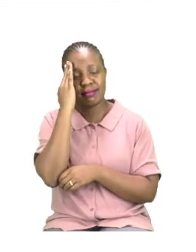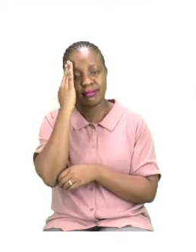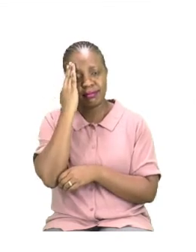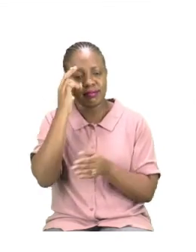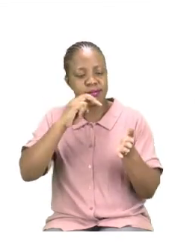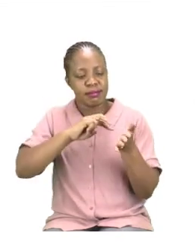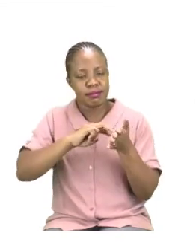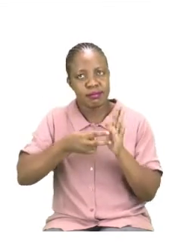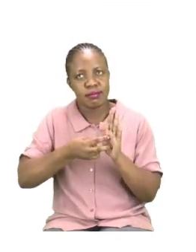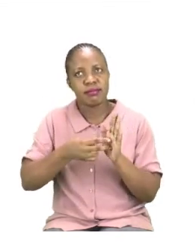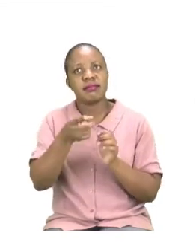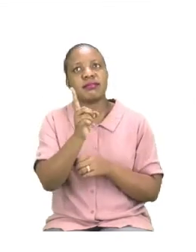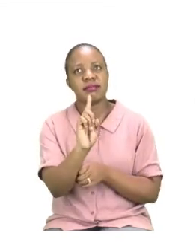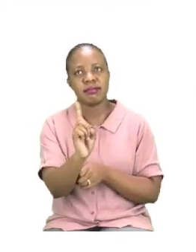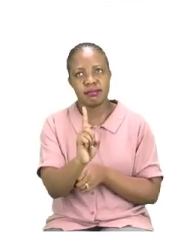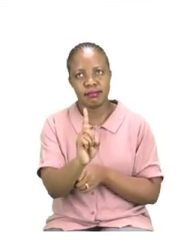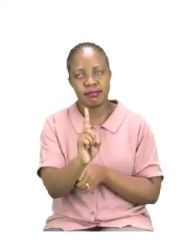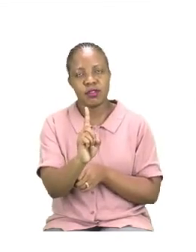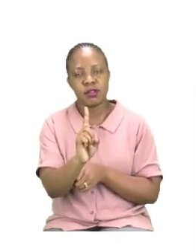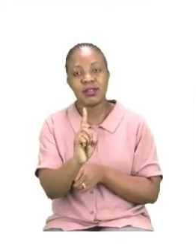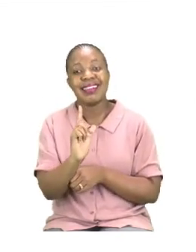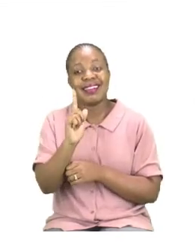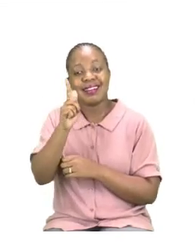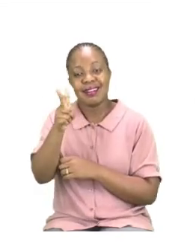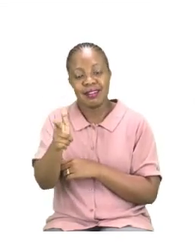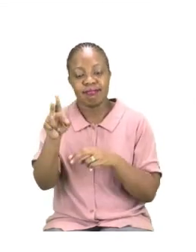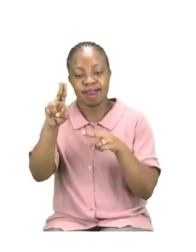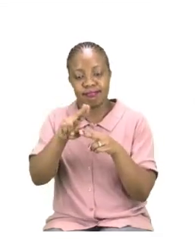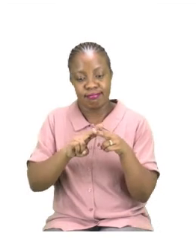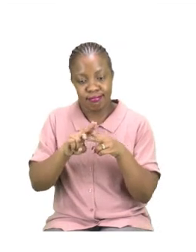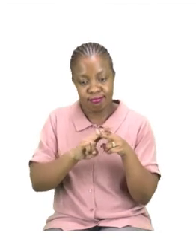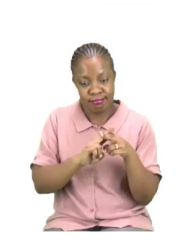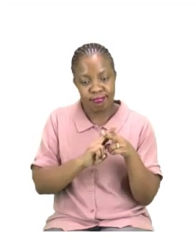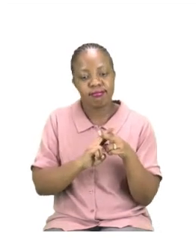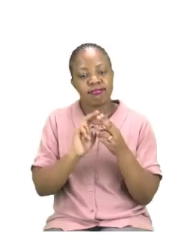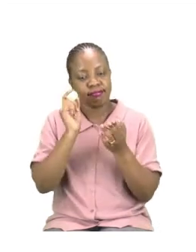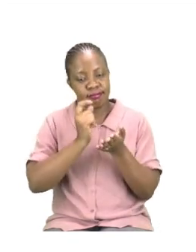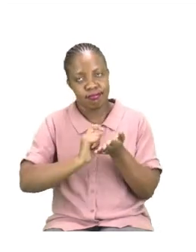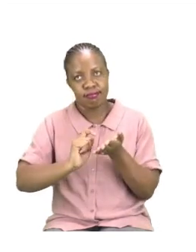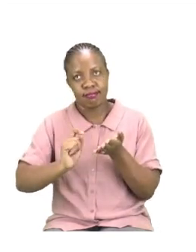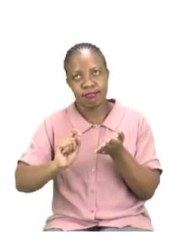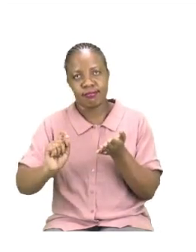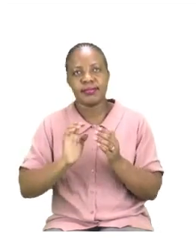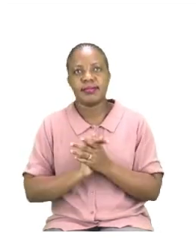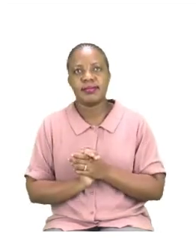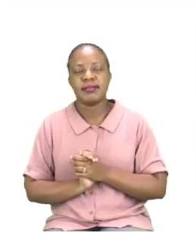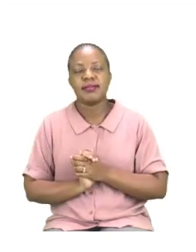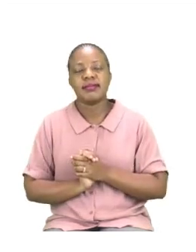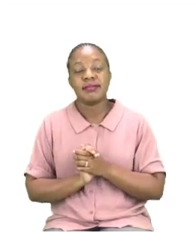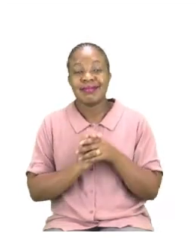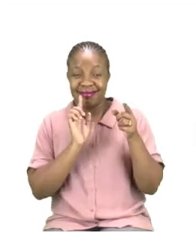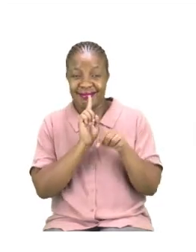when we are making sentences and writing them. The first word is swimming